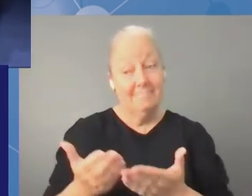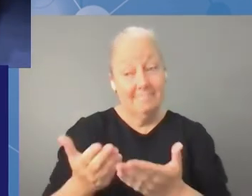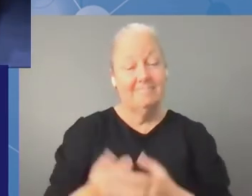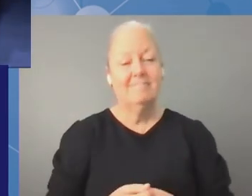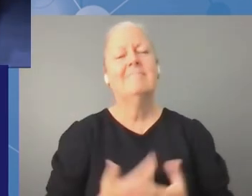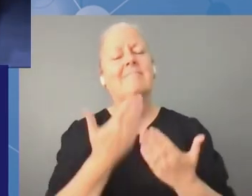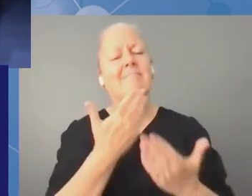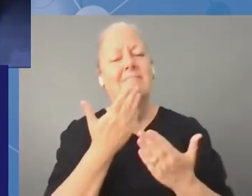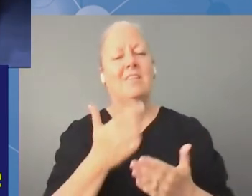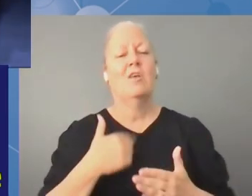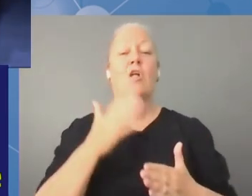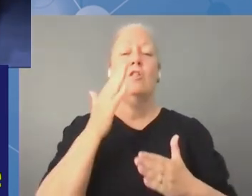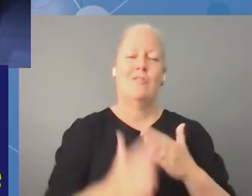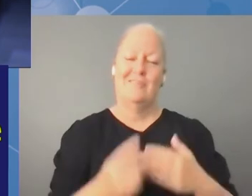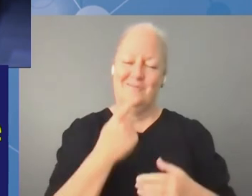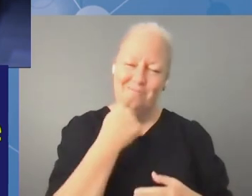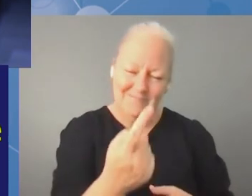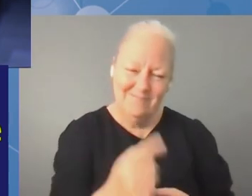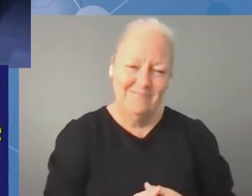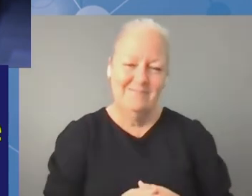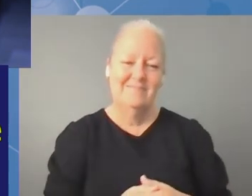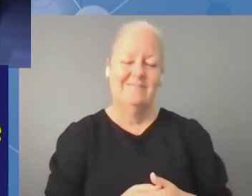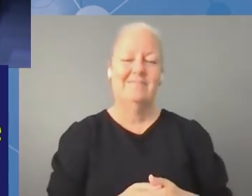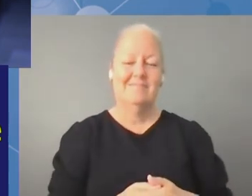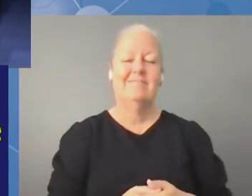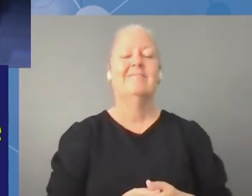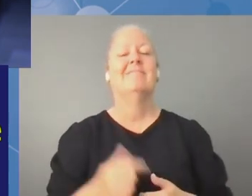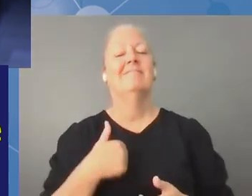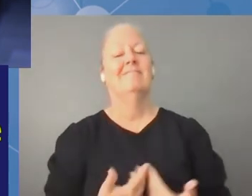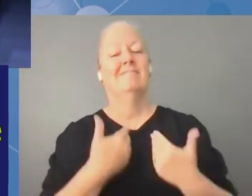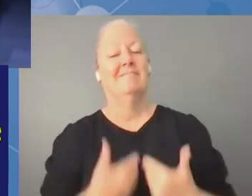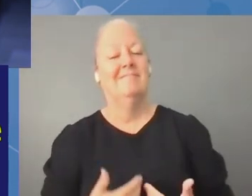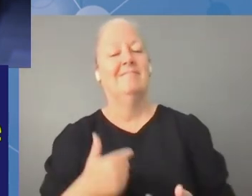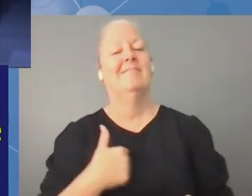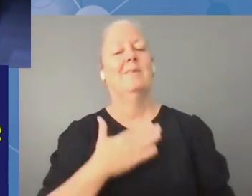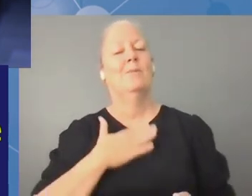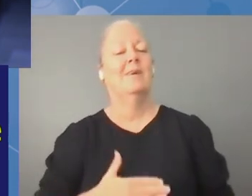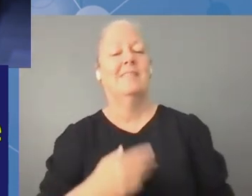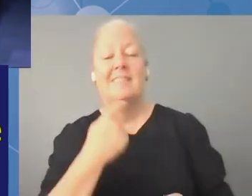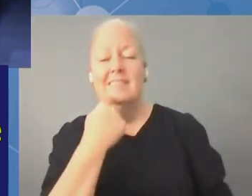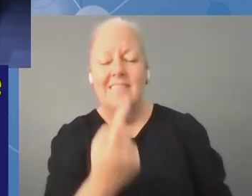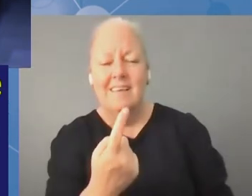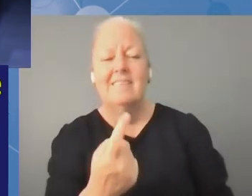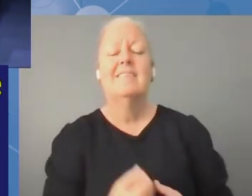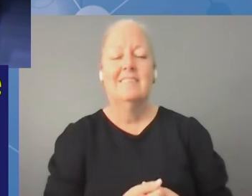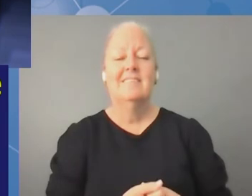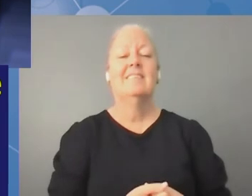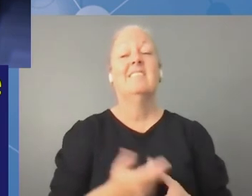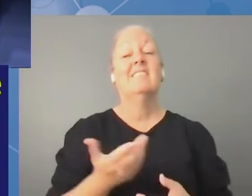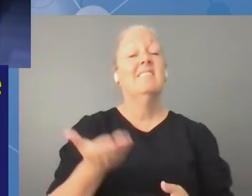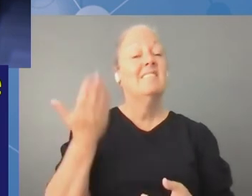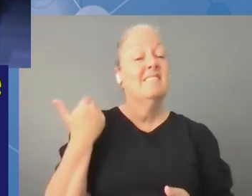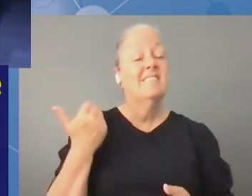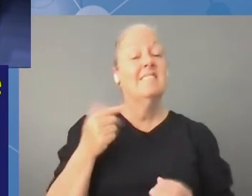final comment yes hi everyone my name is aiden verduline and i just wanted to echo the earlier comments by jennifer chung and all k paul's